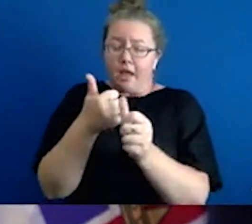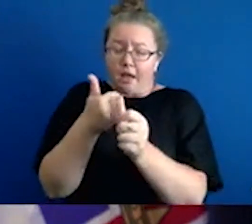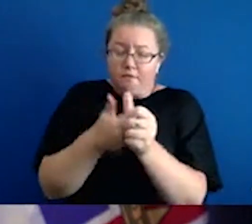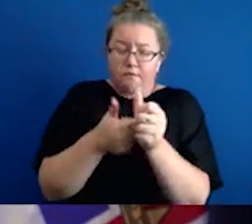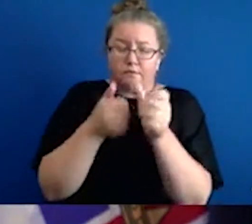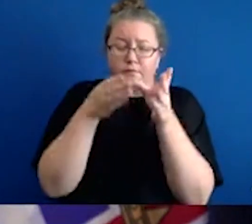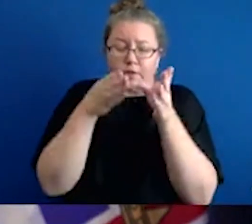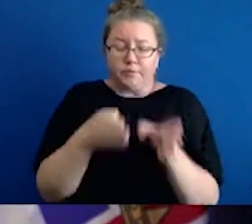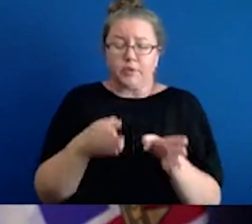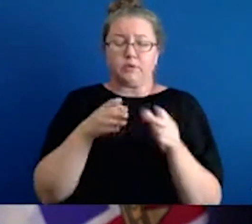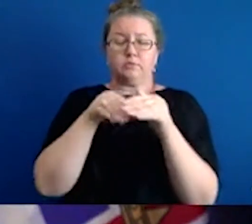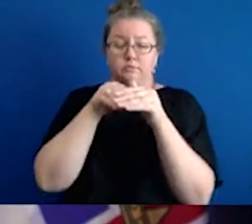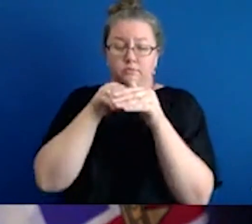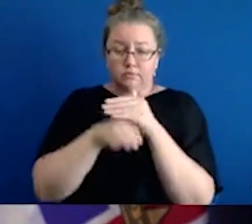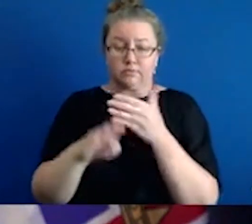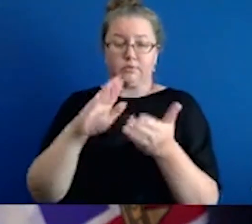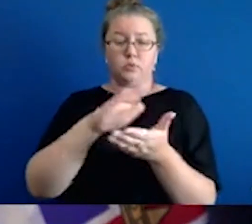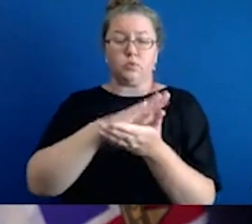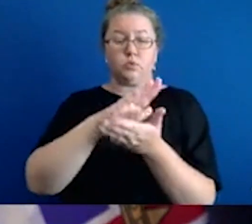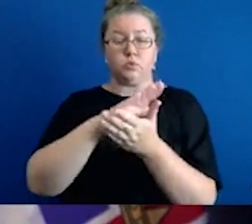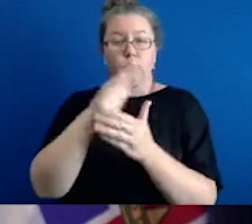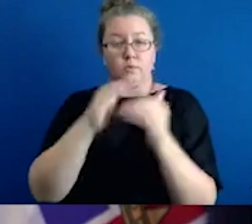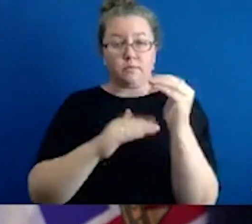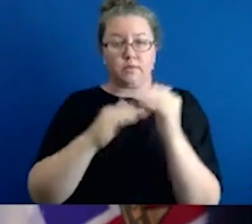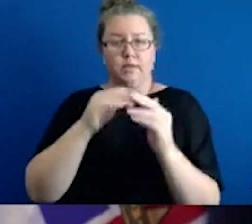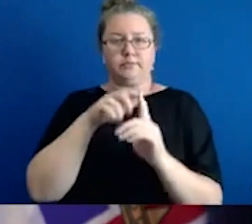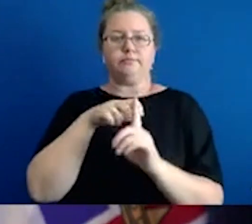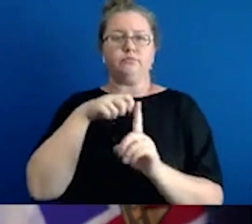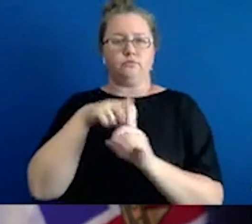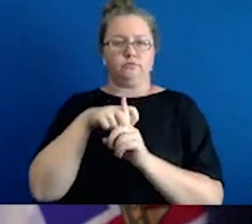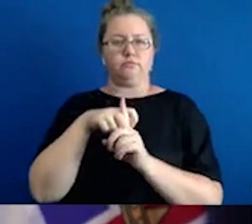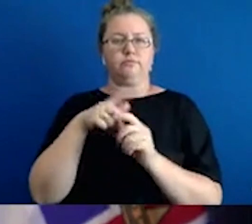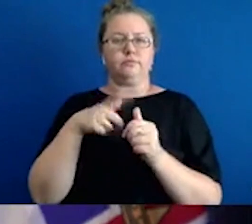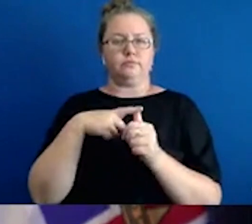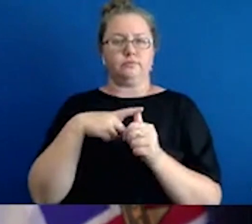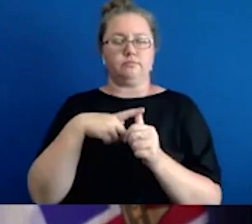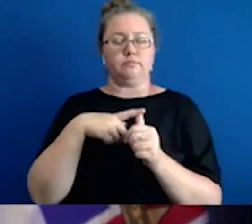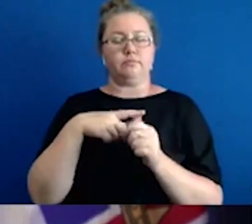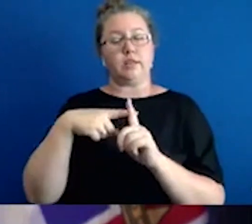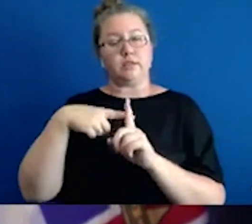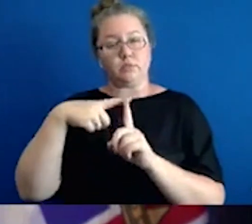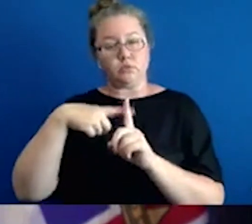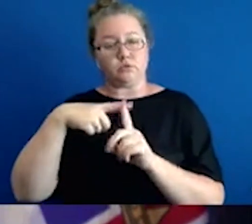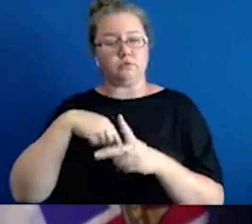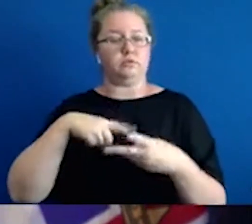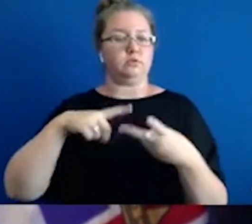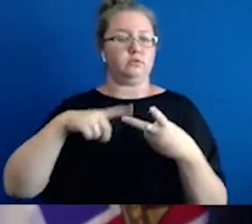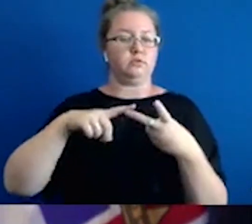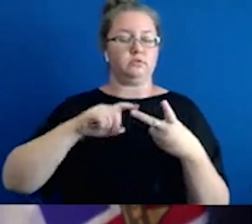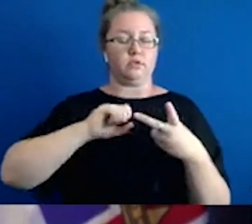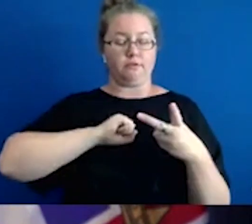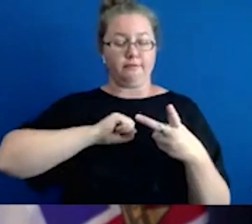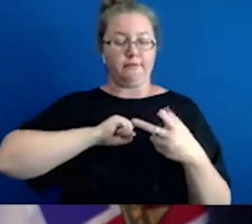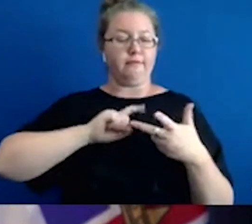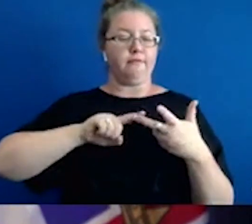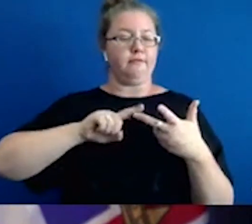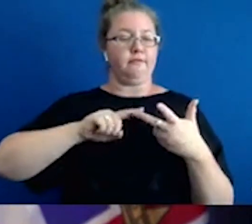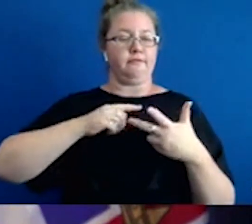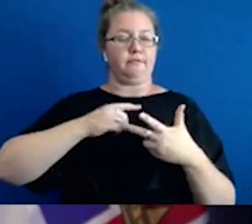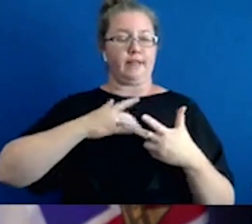the administrators, everybody. And we need to make sure that we have those, that we avoid those close contact situations